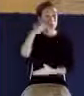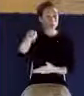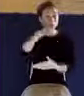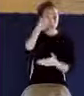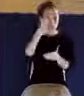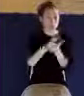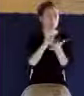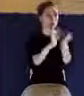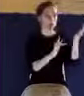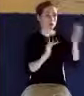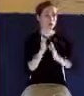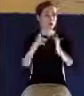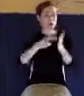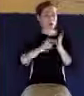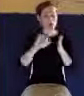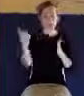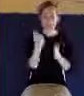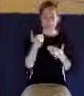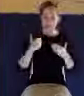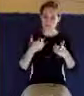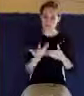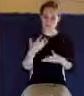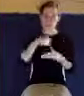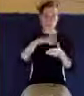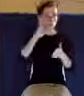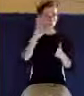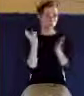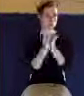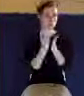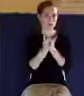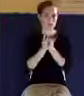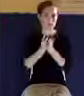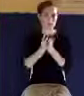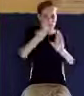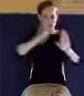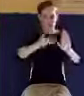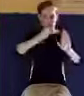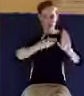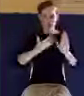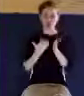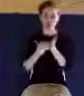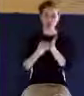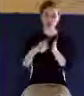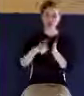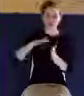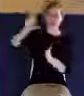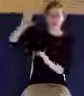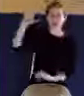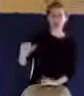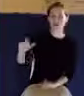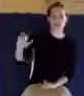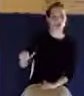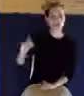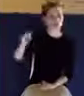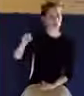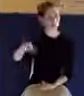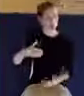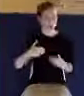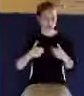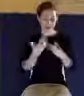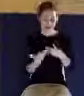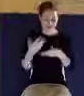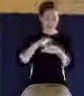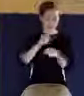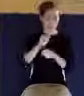constantly telling you that you are a child of God. You have that inward Holy Spirit and the work of the Holy